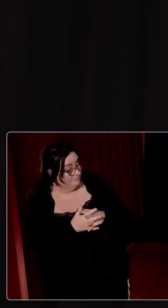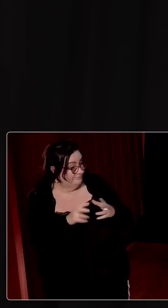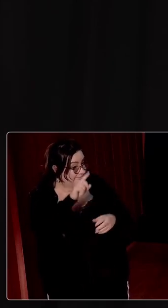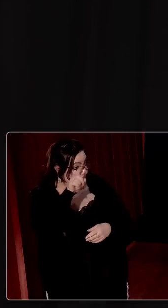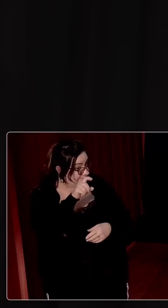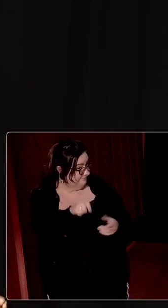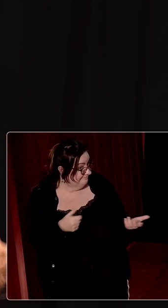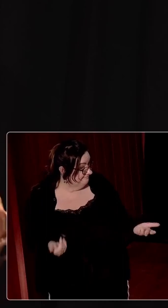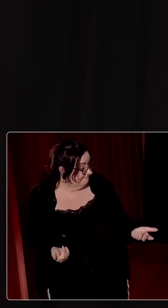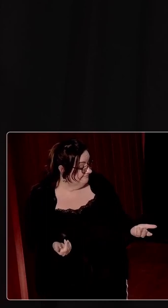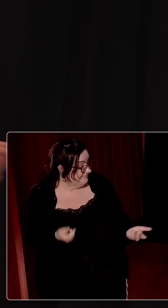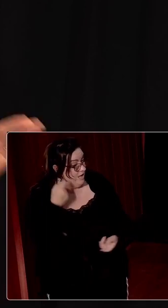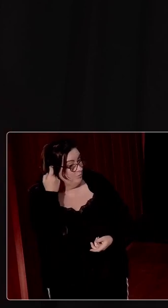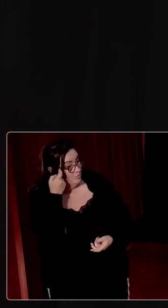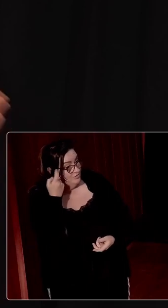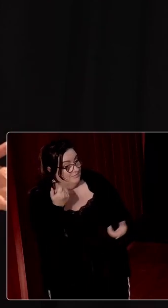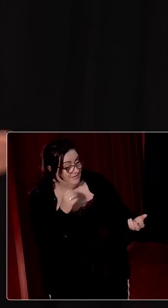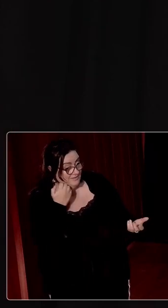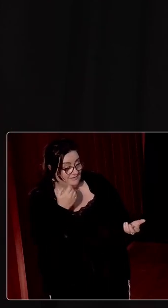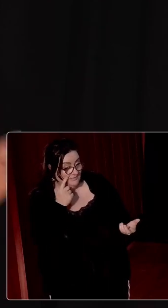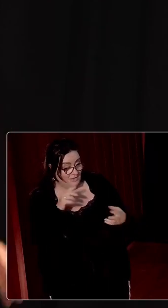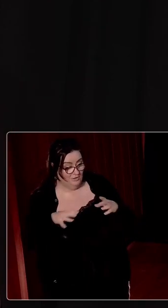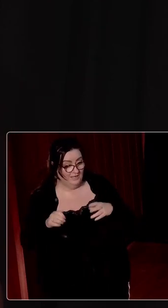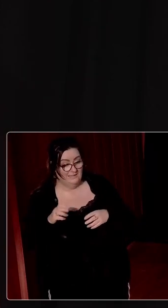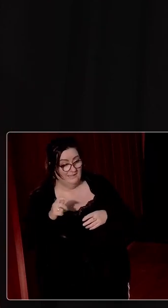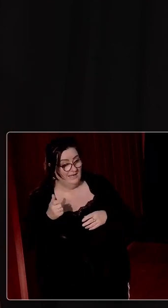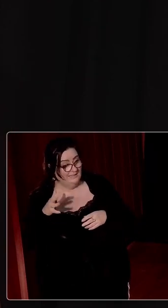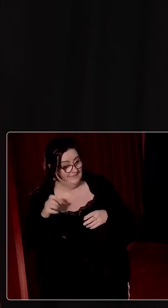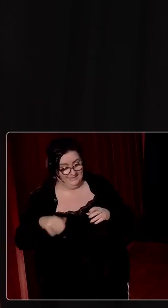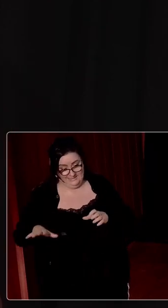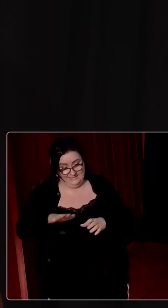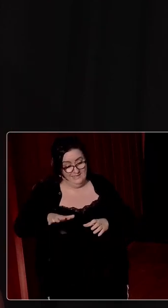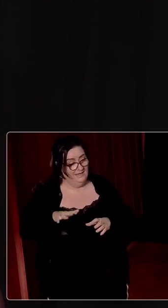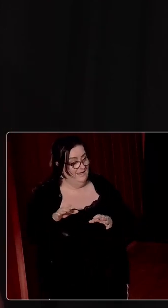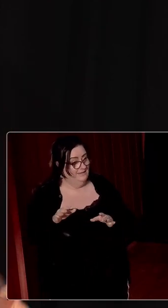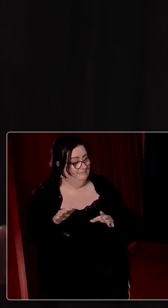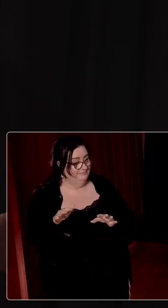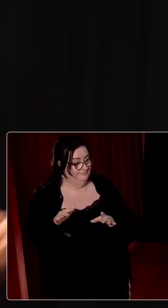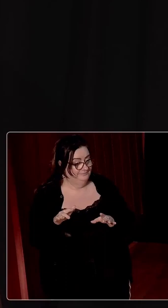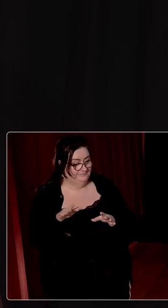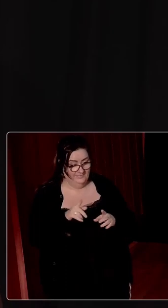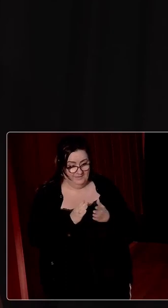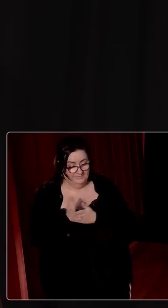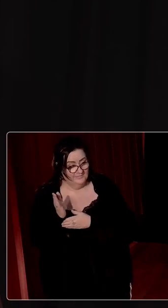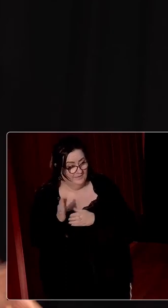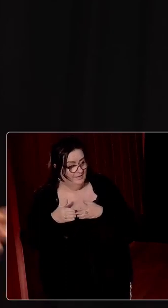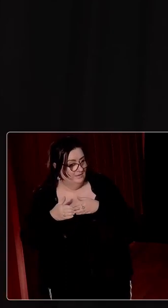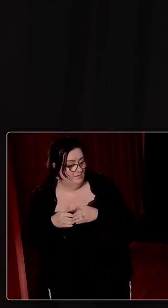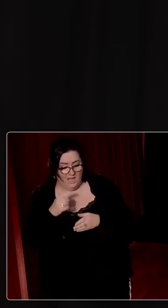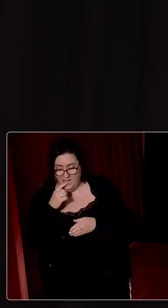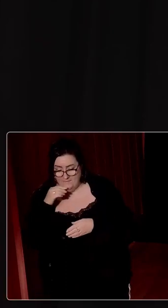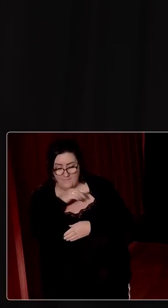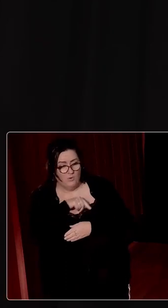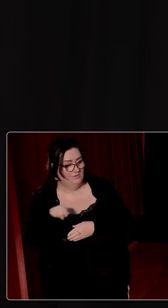I wonder, because obviously the Atlantic, the Atlantic passage was really important.